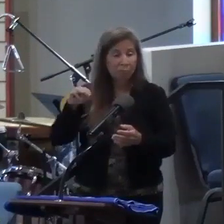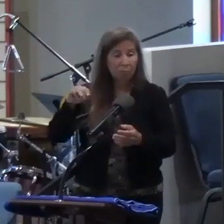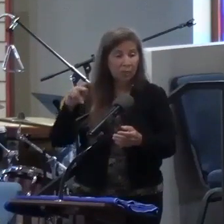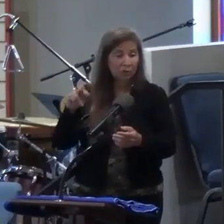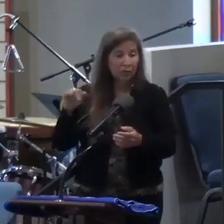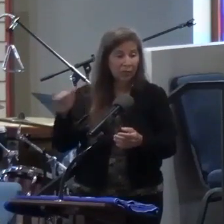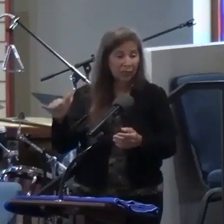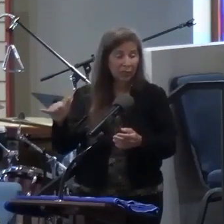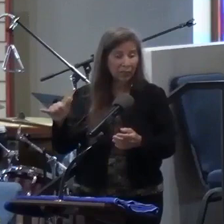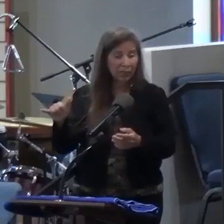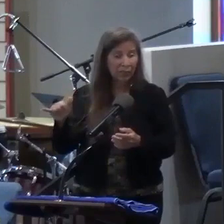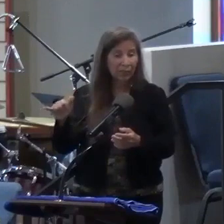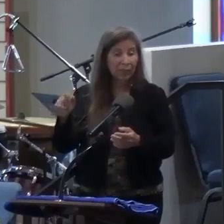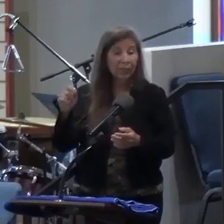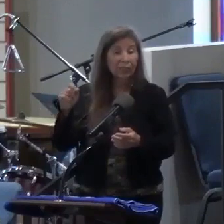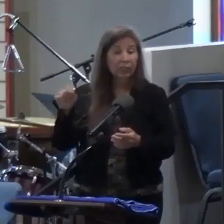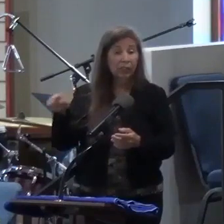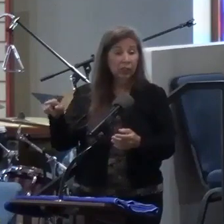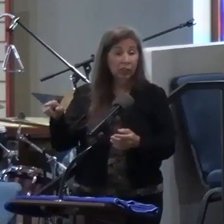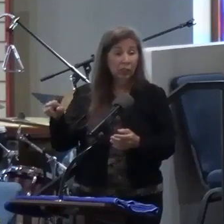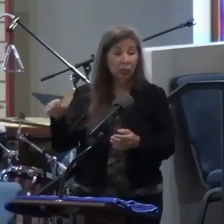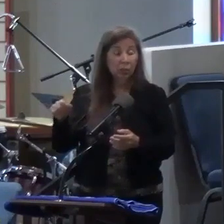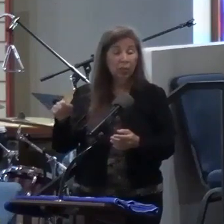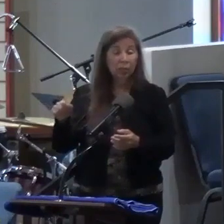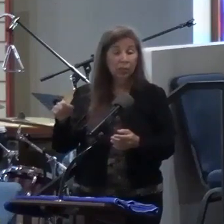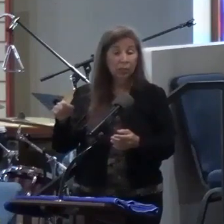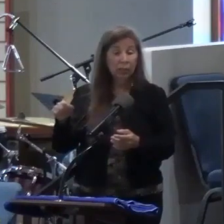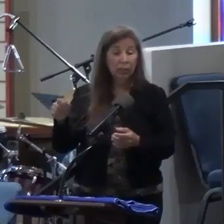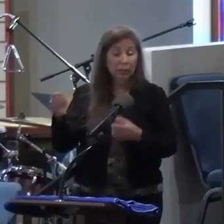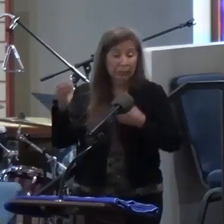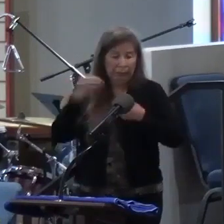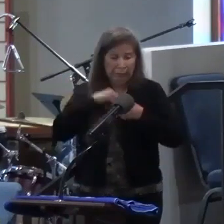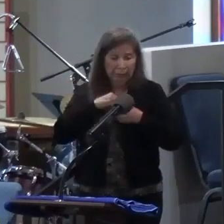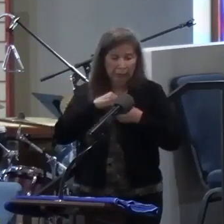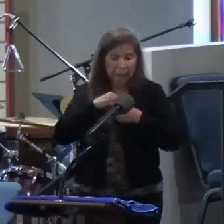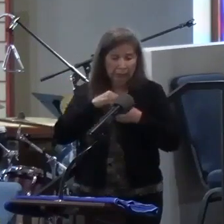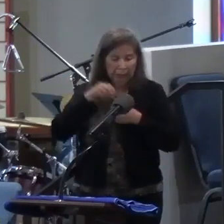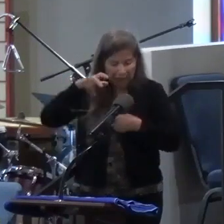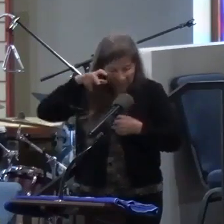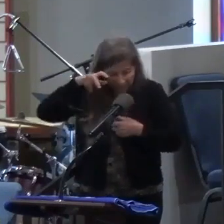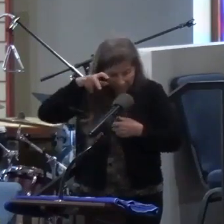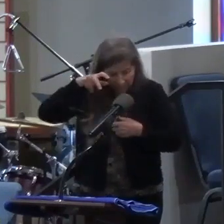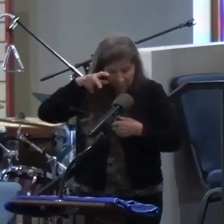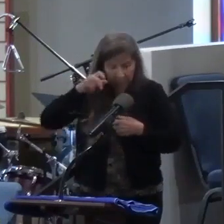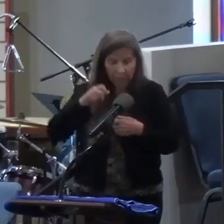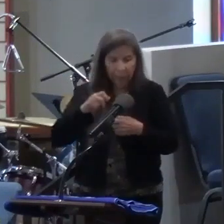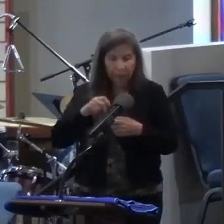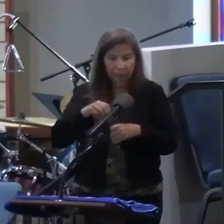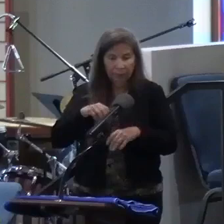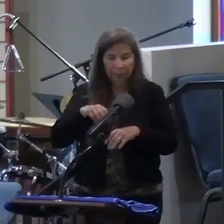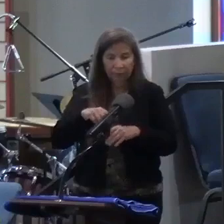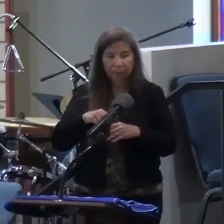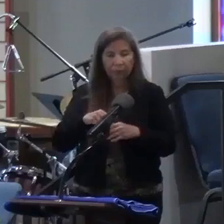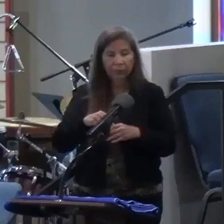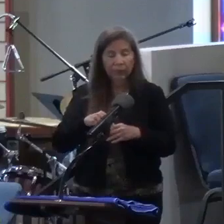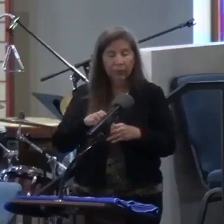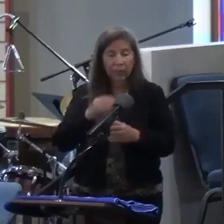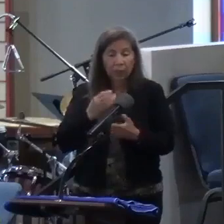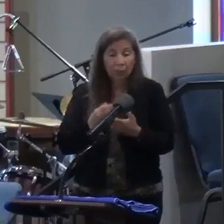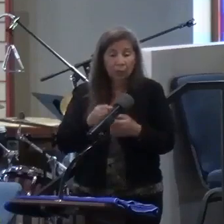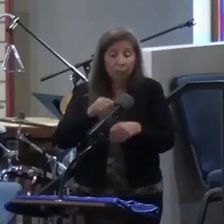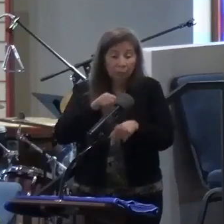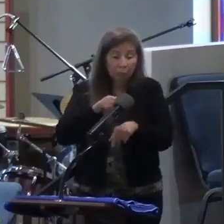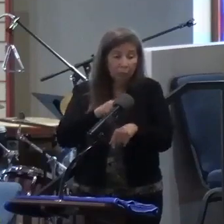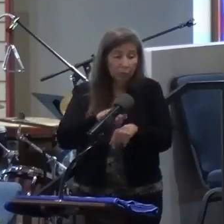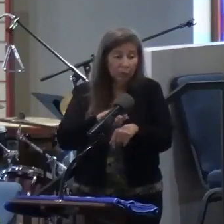point in her life, she was possessed by evil spirits. And that at some point in her